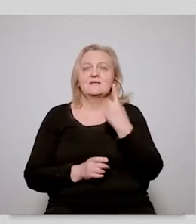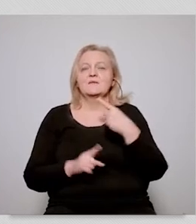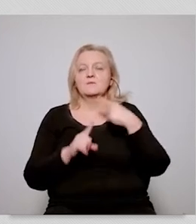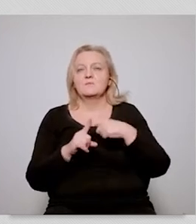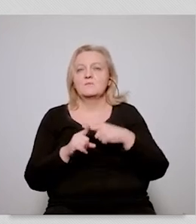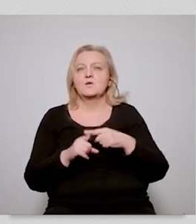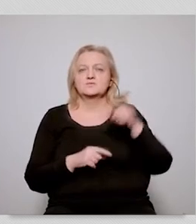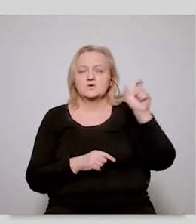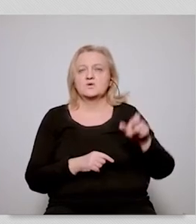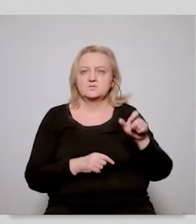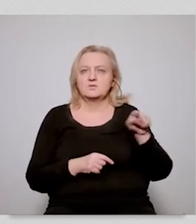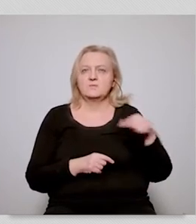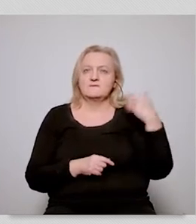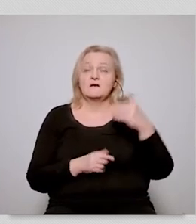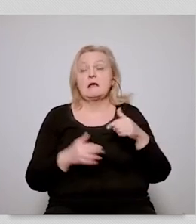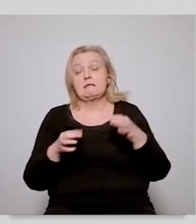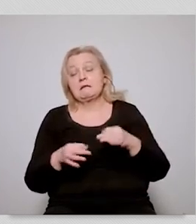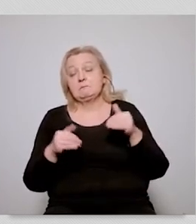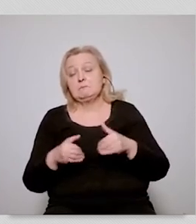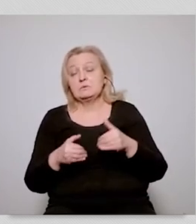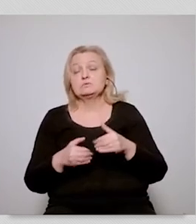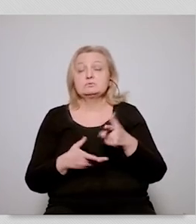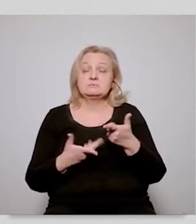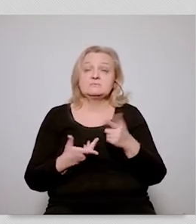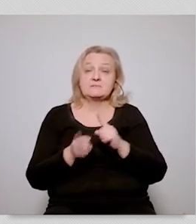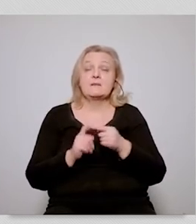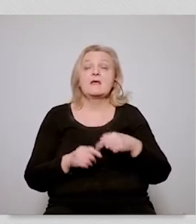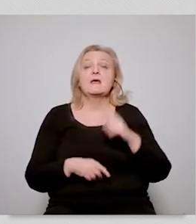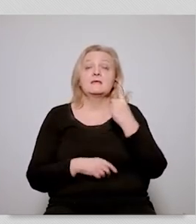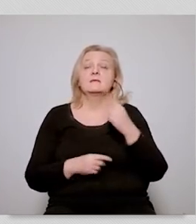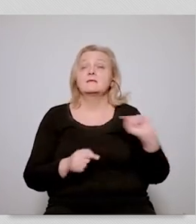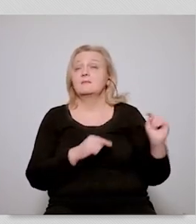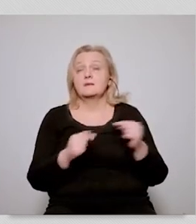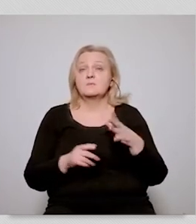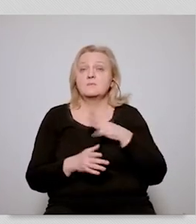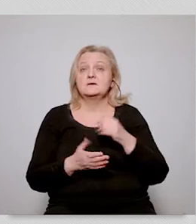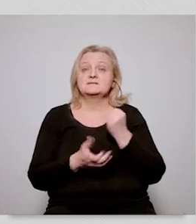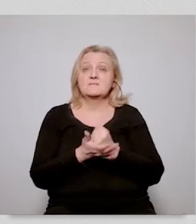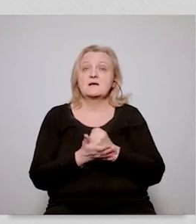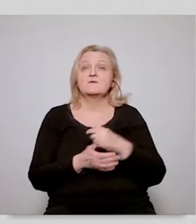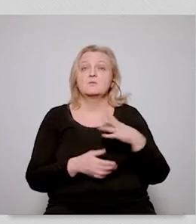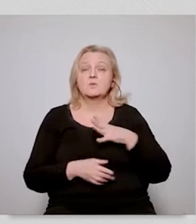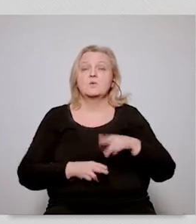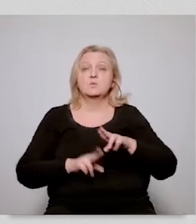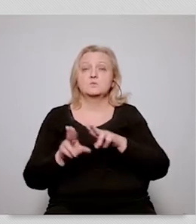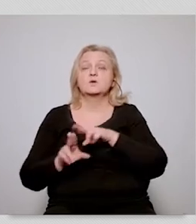a very positive sign however it may change in the future but now it is positive we had a